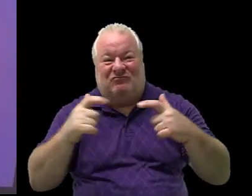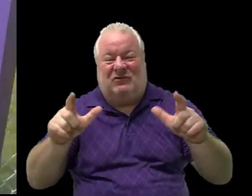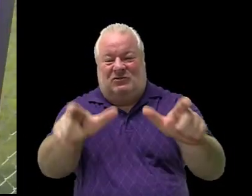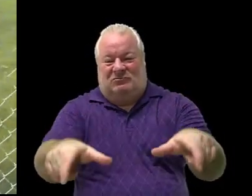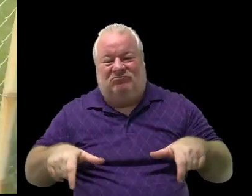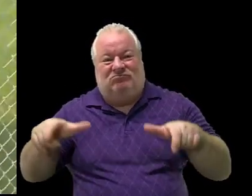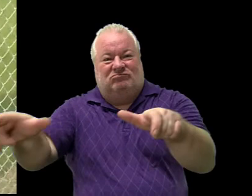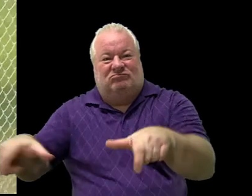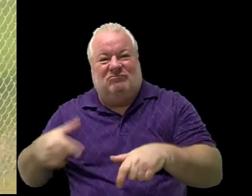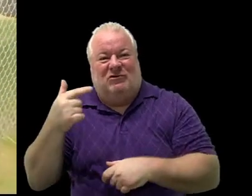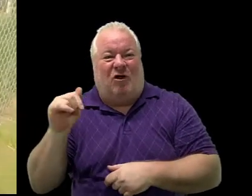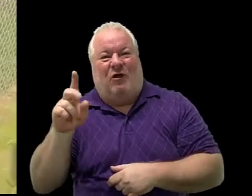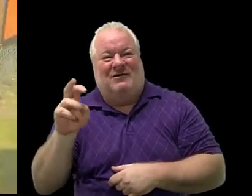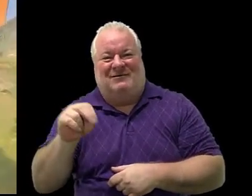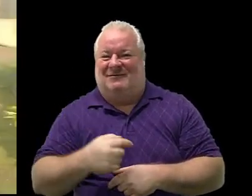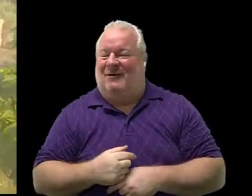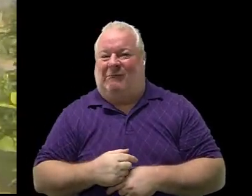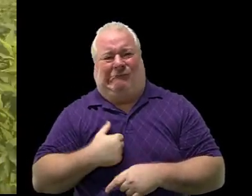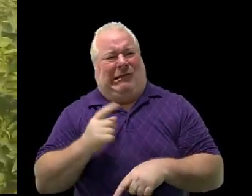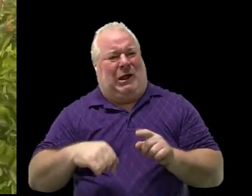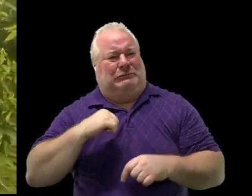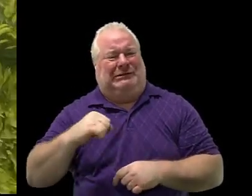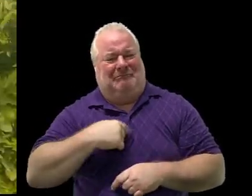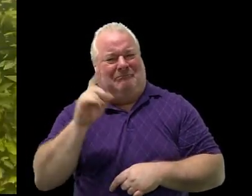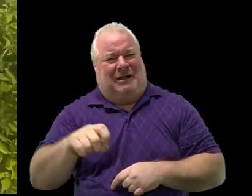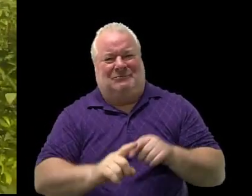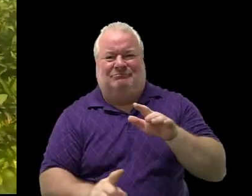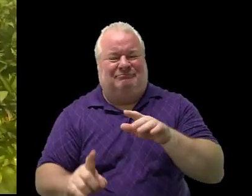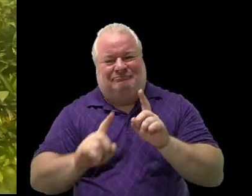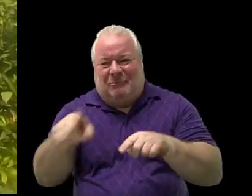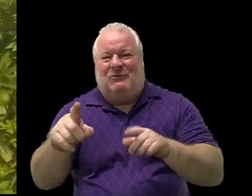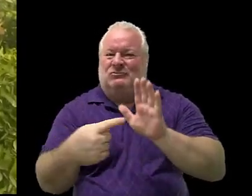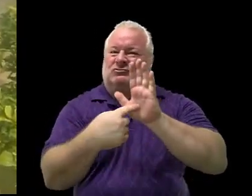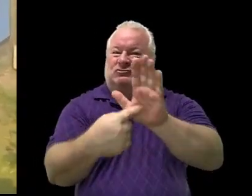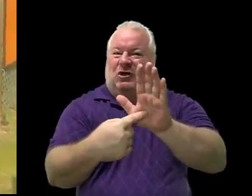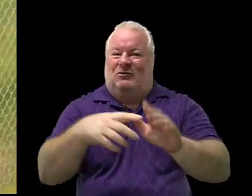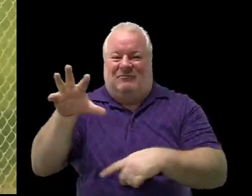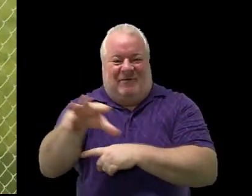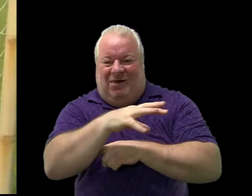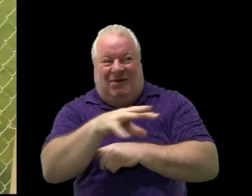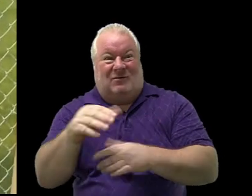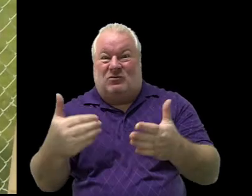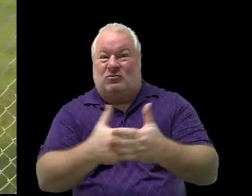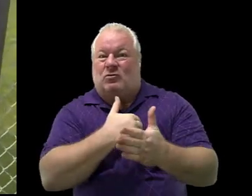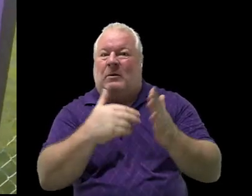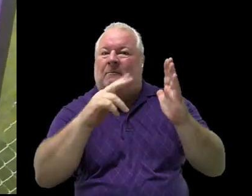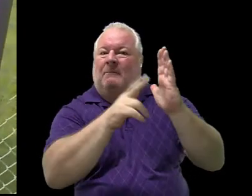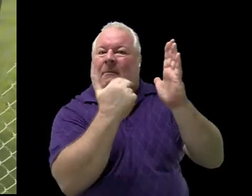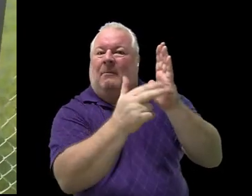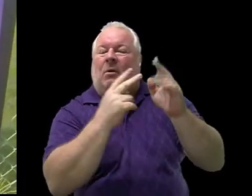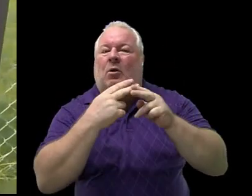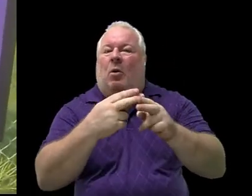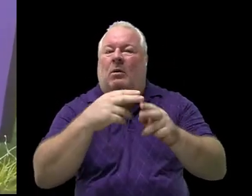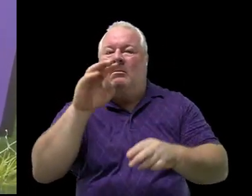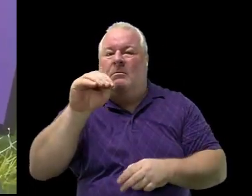resist showing you our new murals that we have